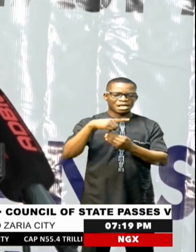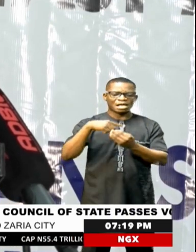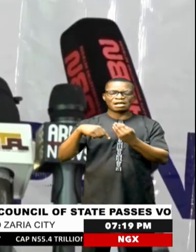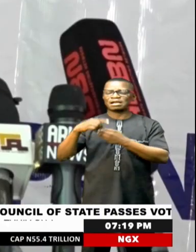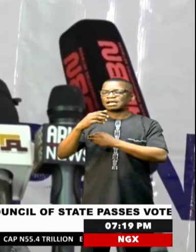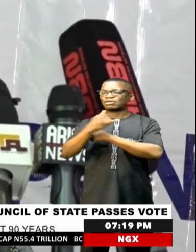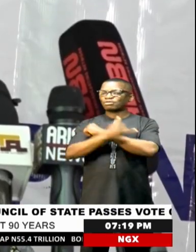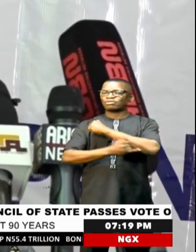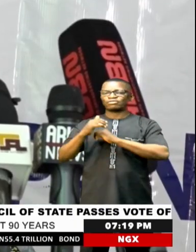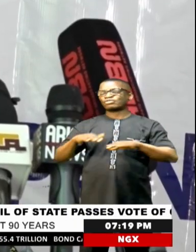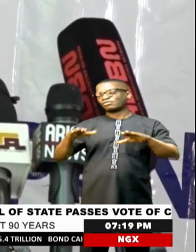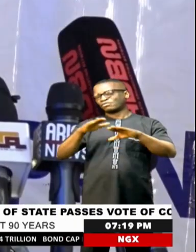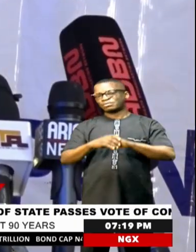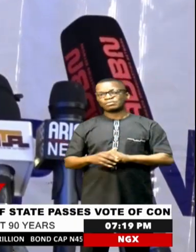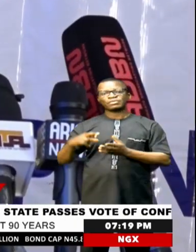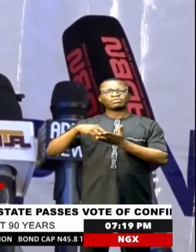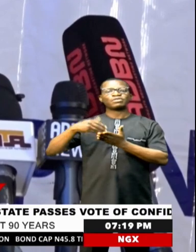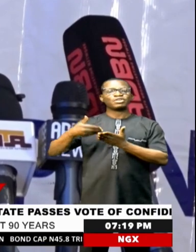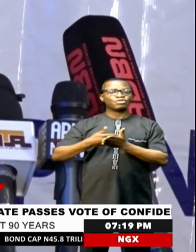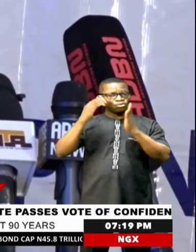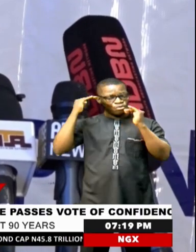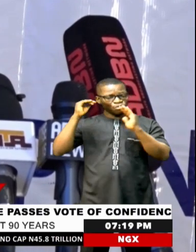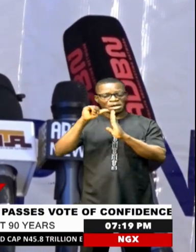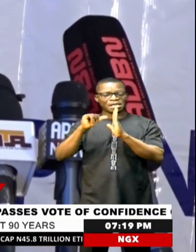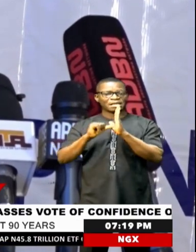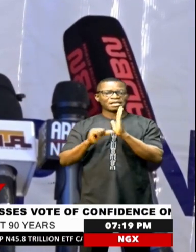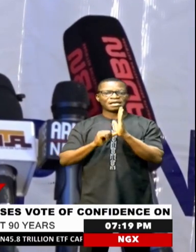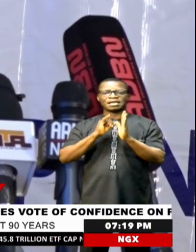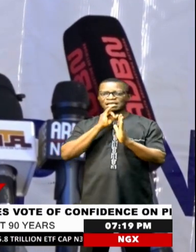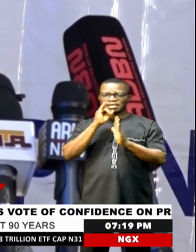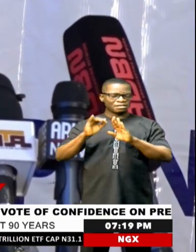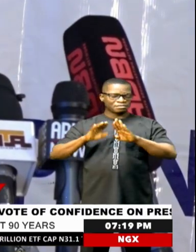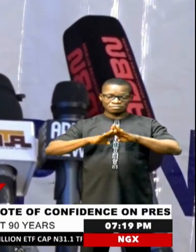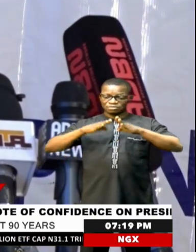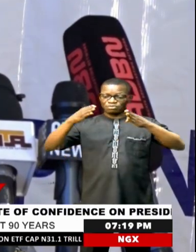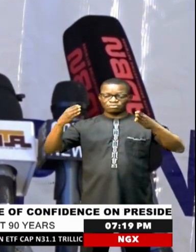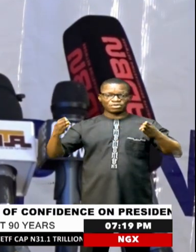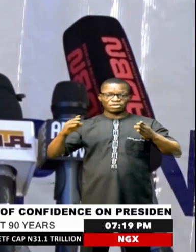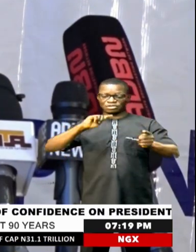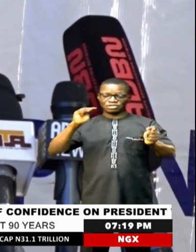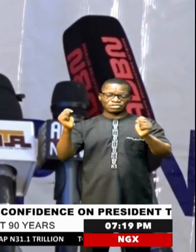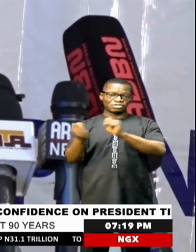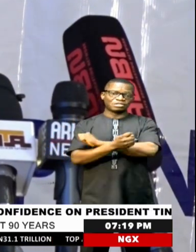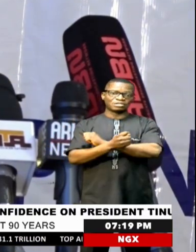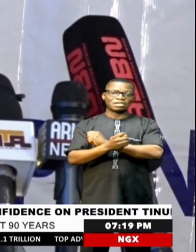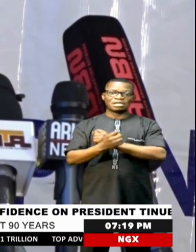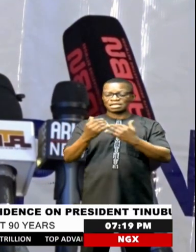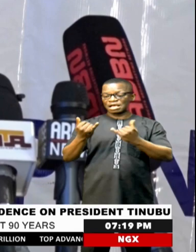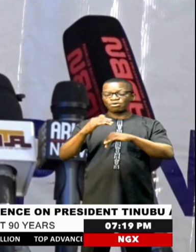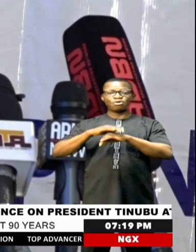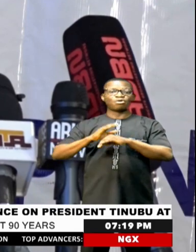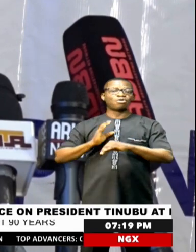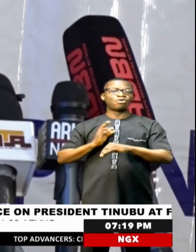The Renewed Hope agenda is a beacon of progress and transformation and it is incumbent on us to